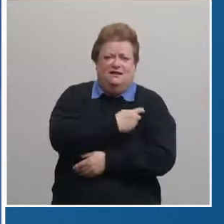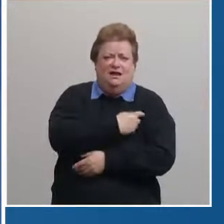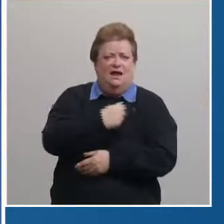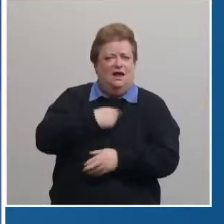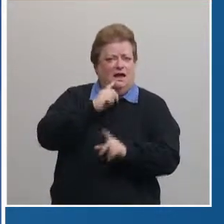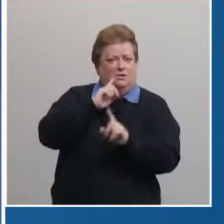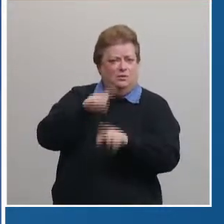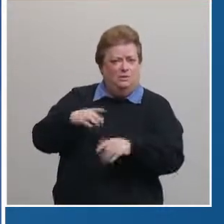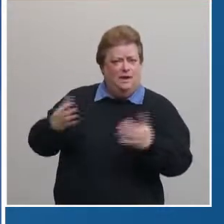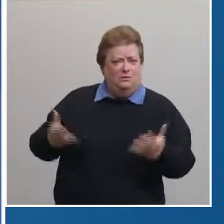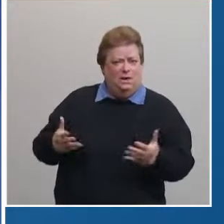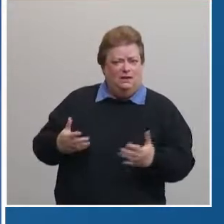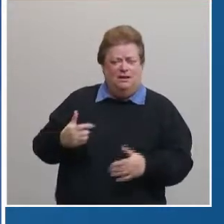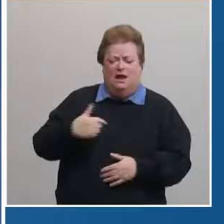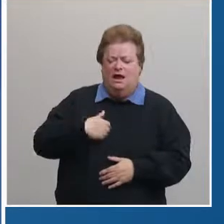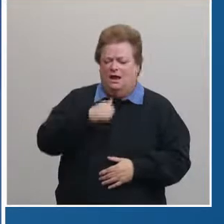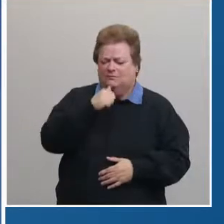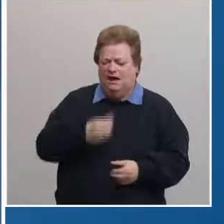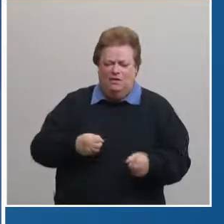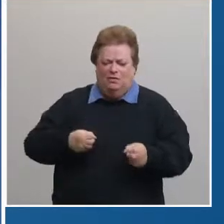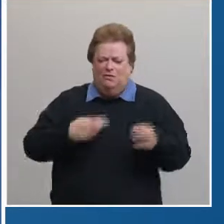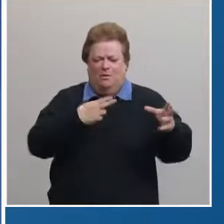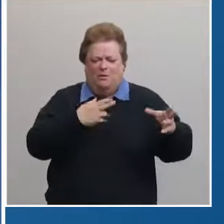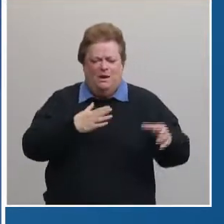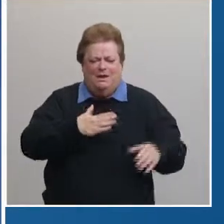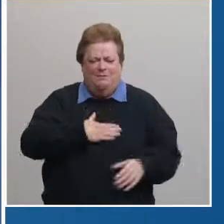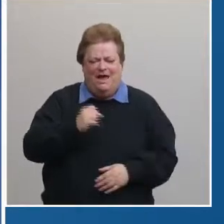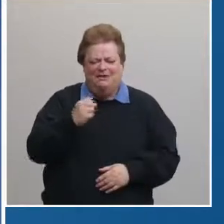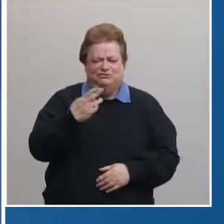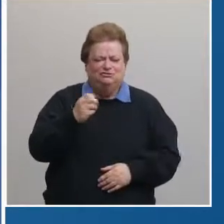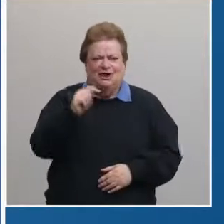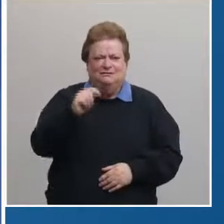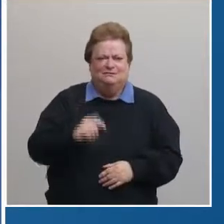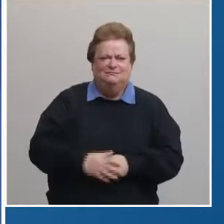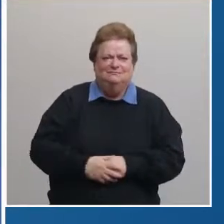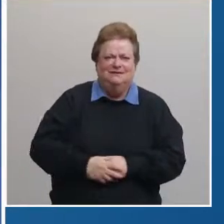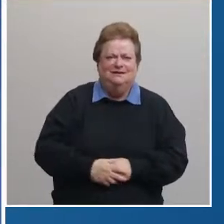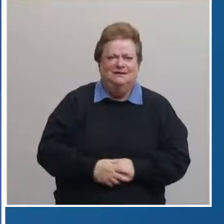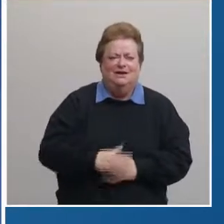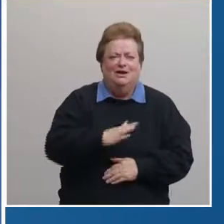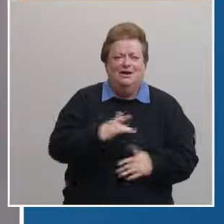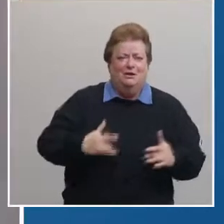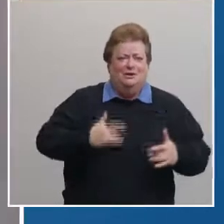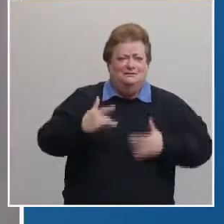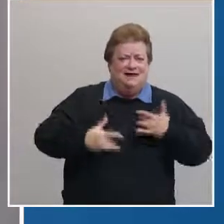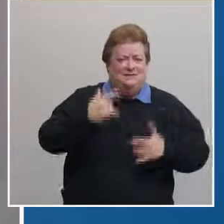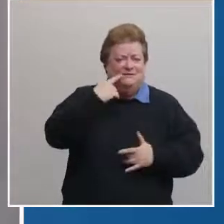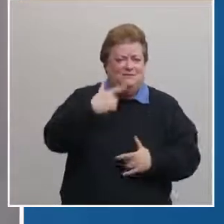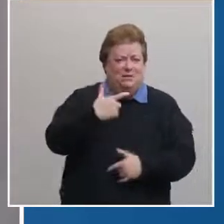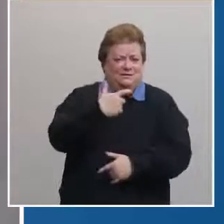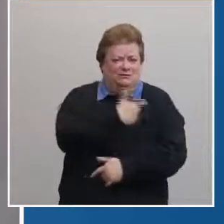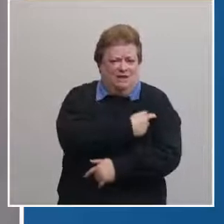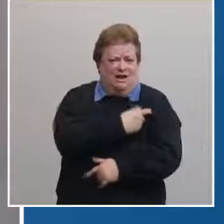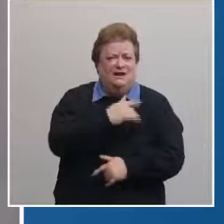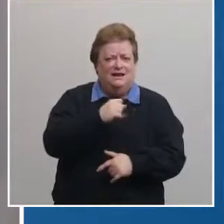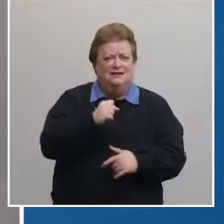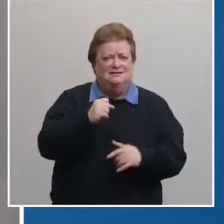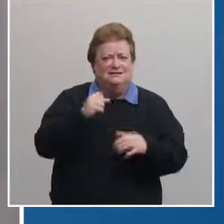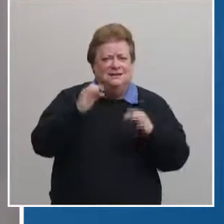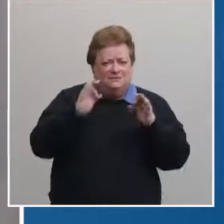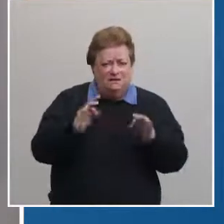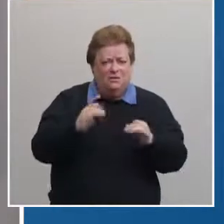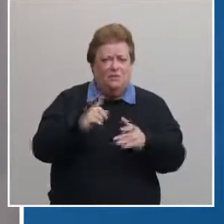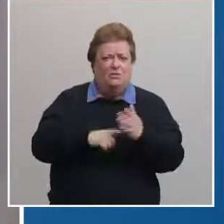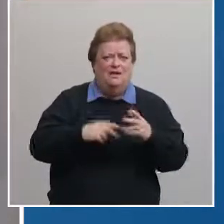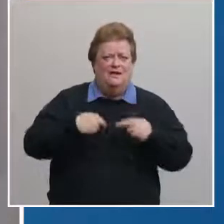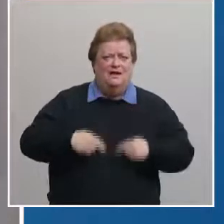know what I replied I am NOT throwing away my shot Roxanne's enthusiasm for her shot is precisely what our health team is eager to